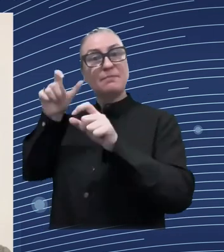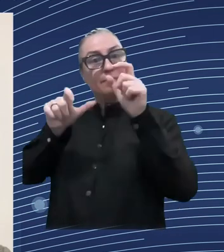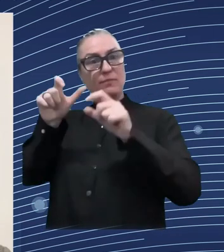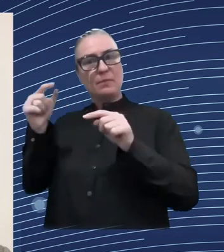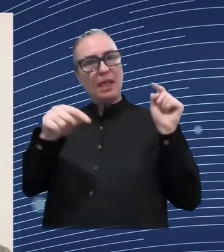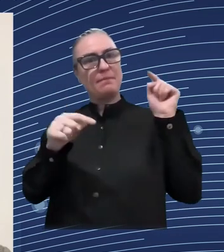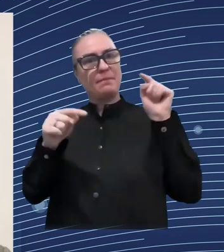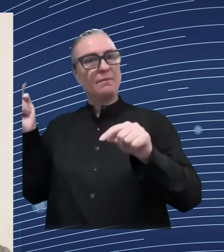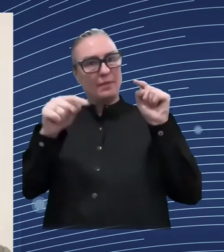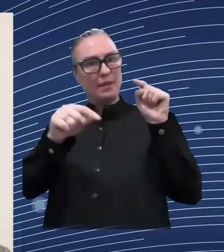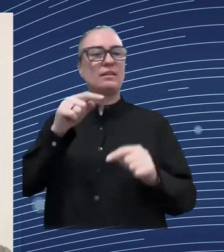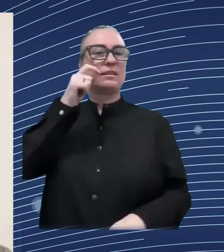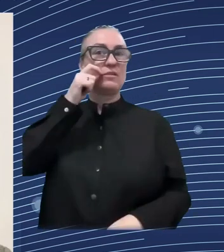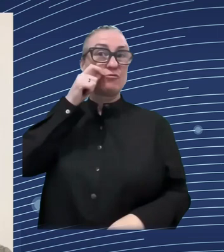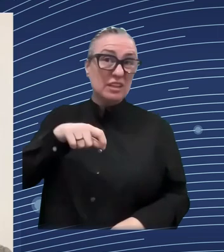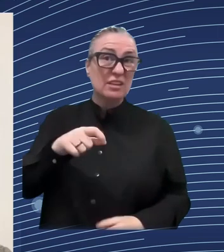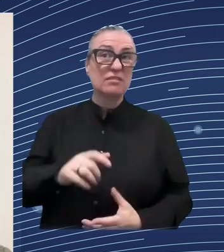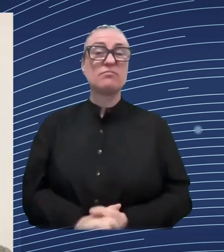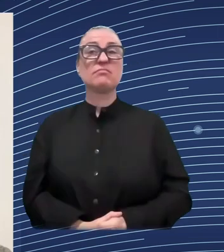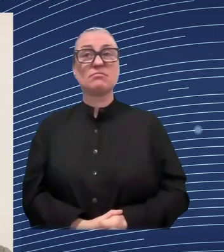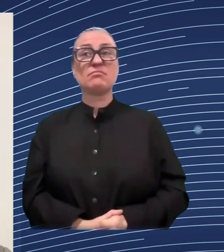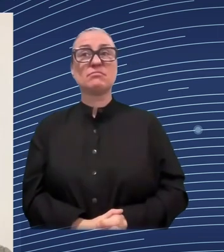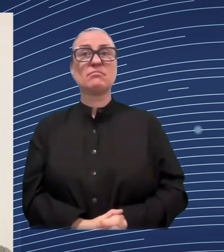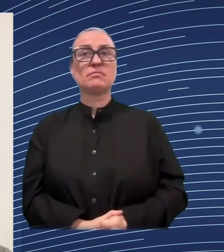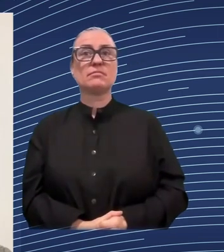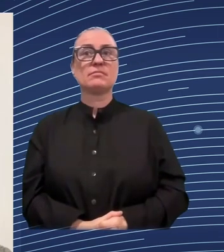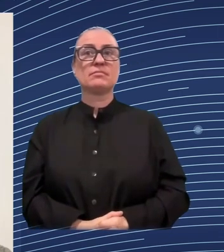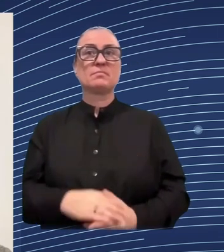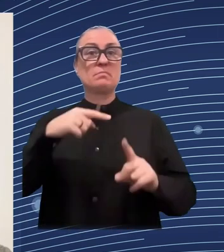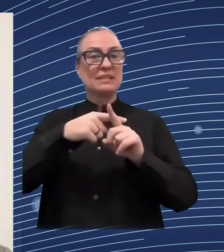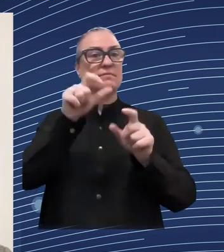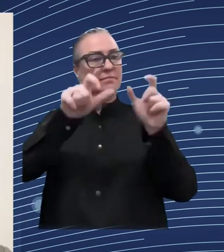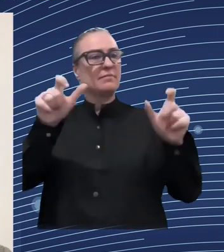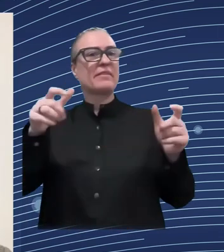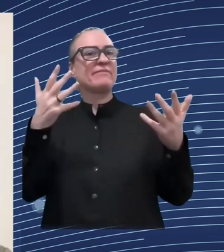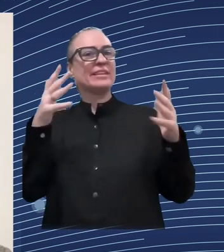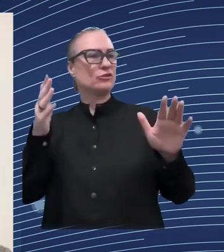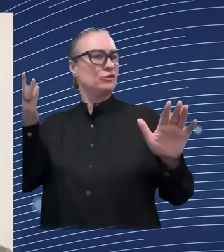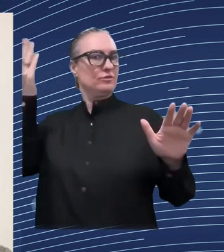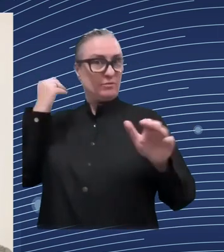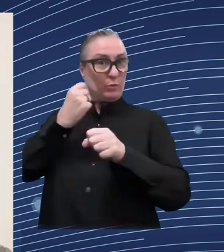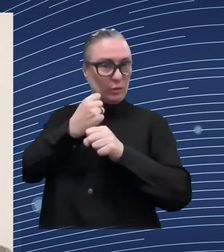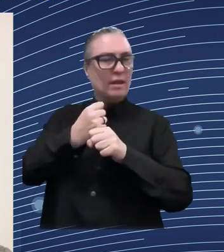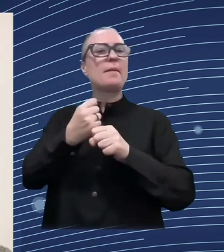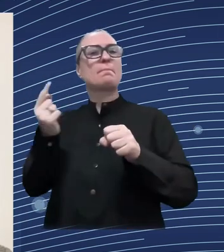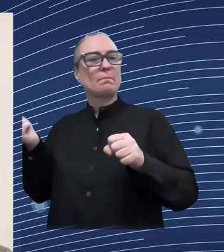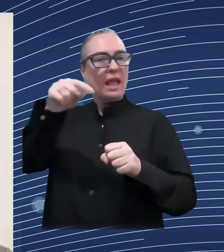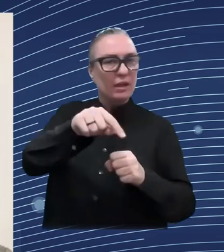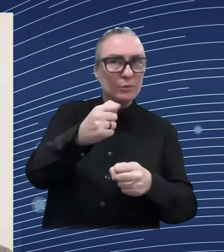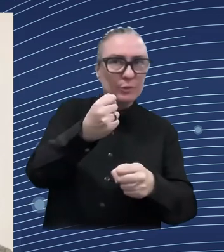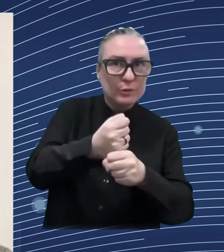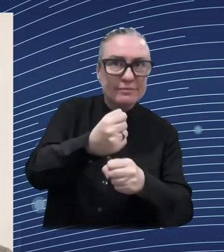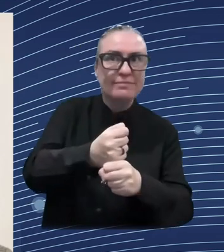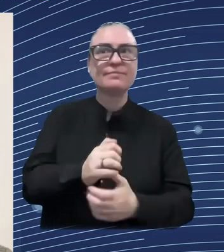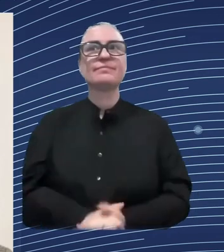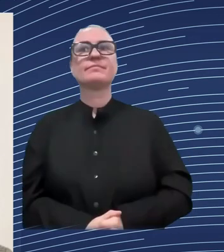management um uh measures to help them manage these workforce um issues we will help them to put in place um